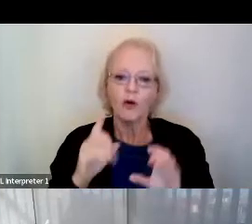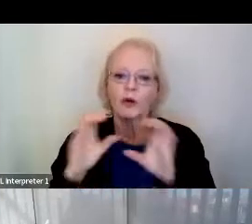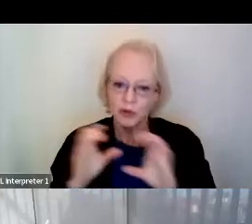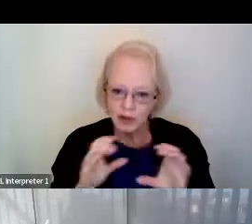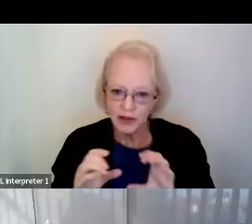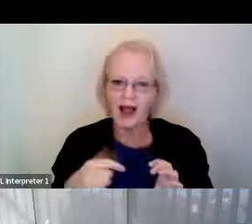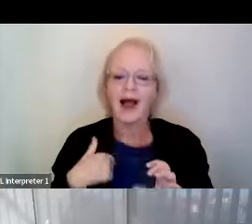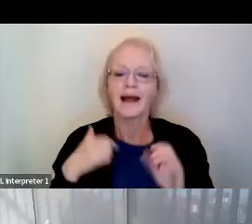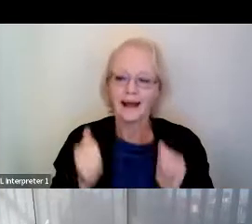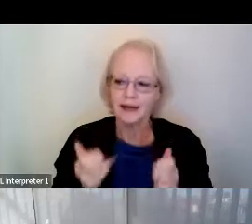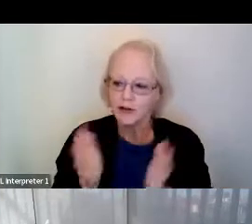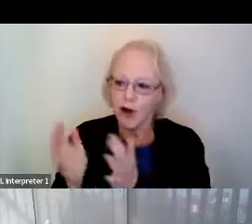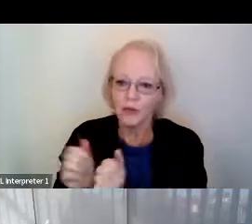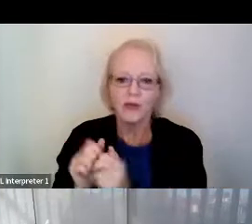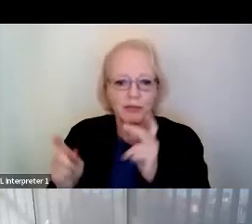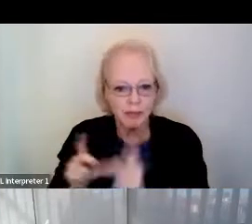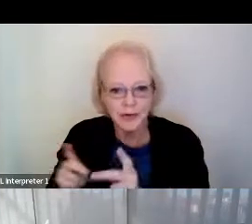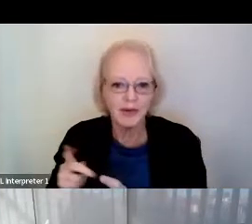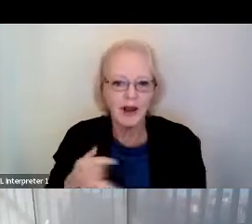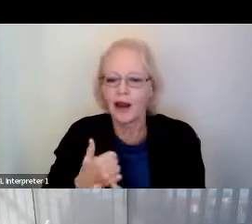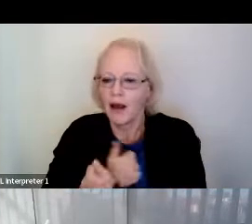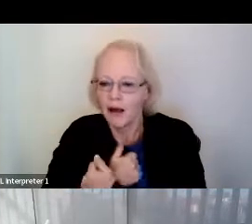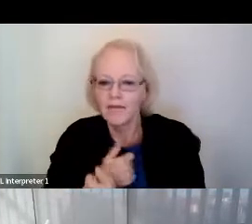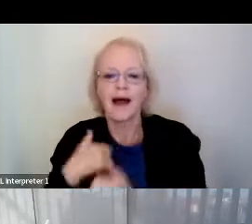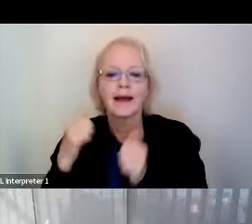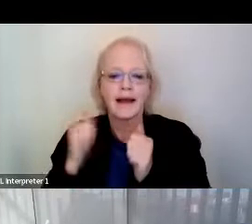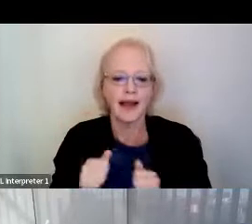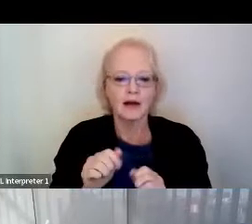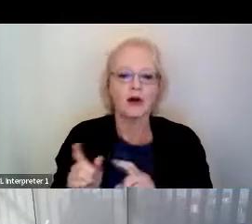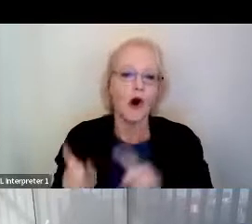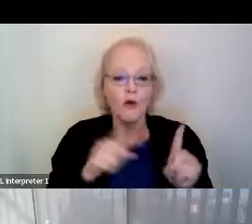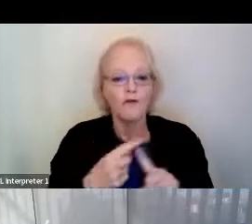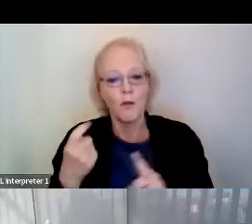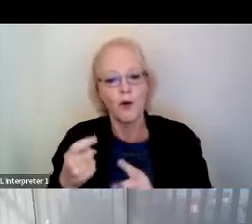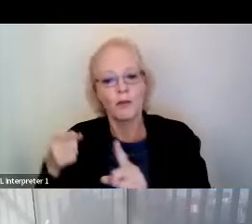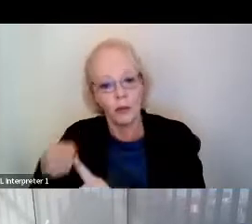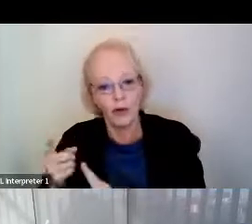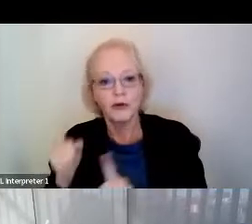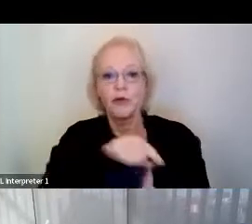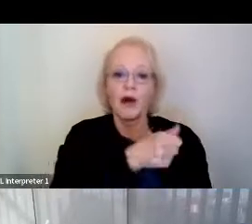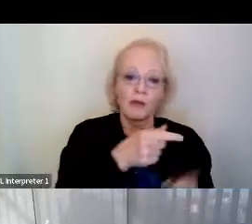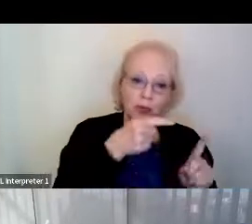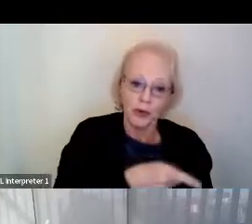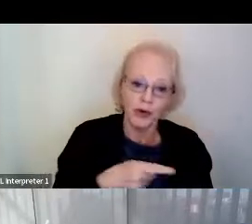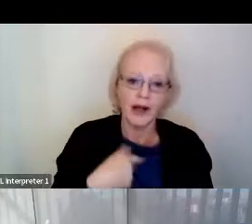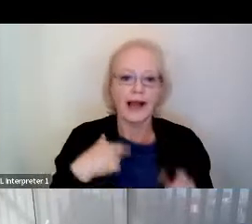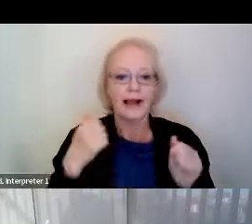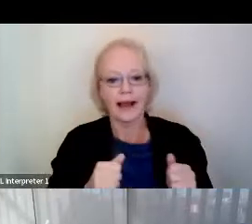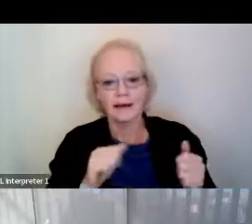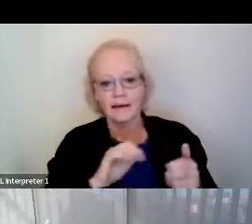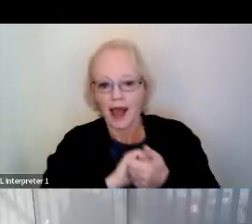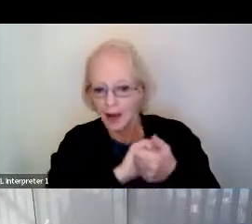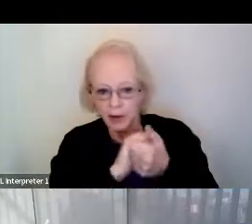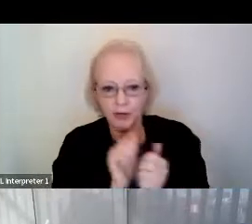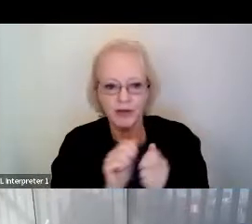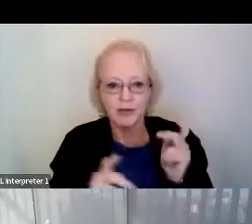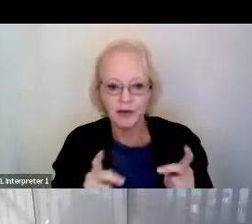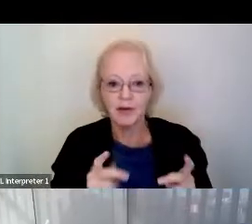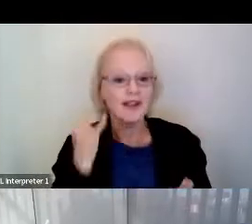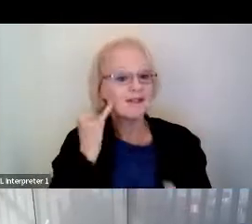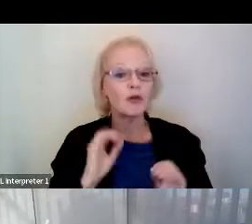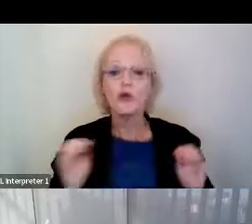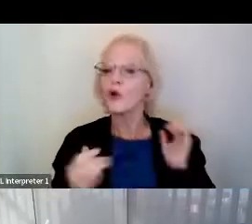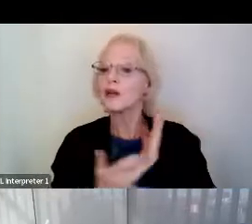with my loved ones, to get from point A to point Z, to collaborate with people from my organization. Without technology, none of this would be possible,